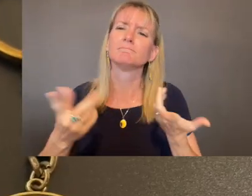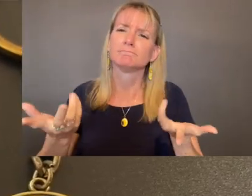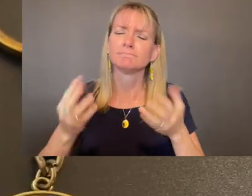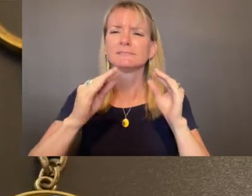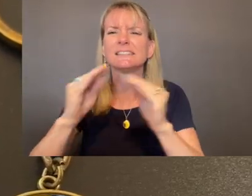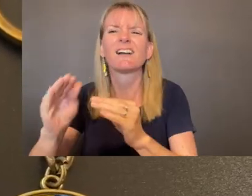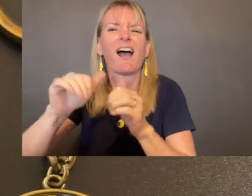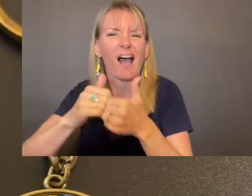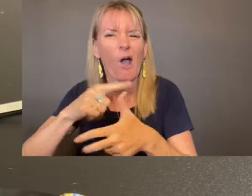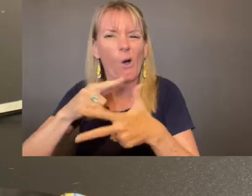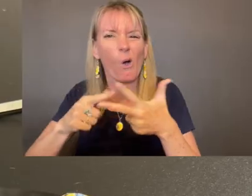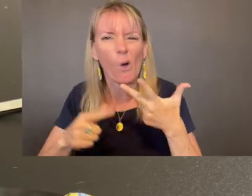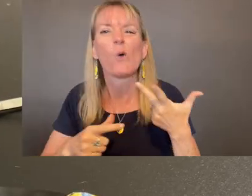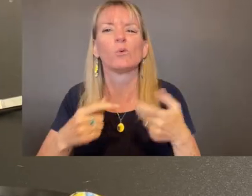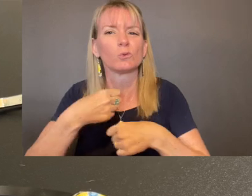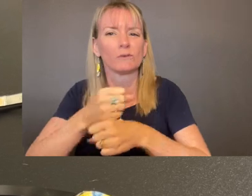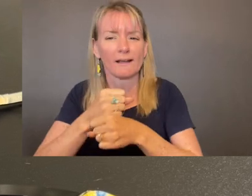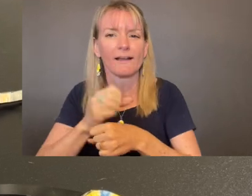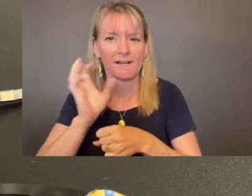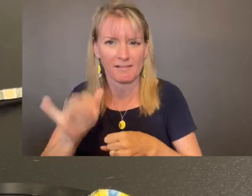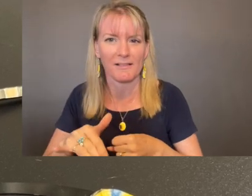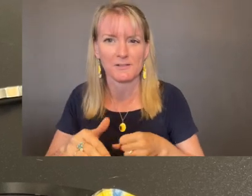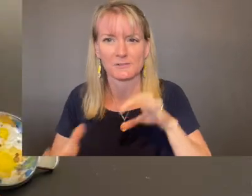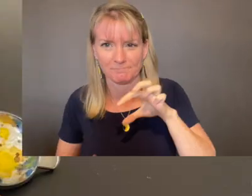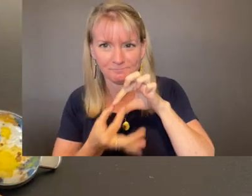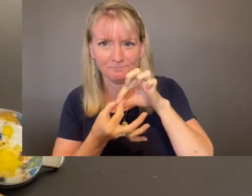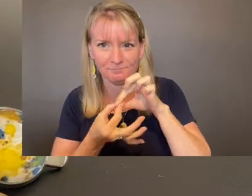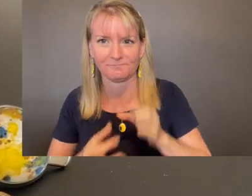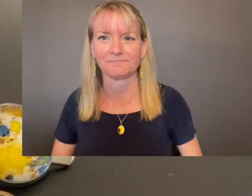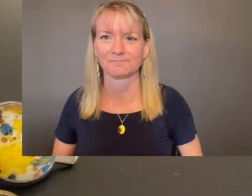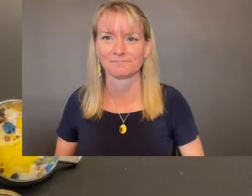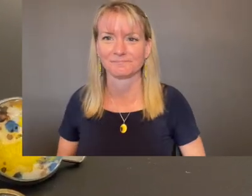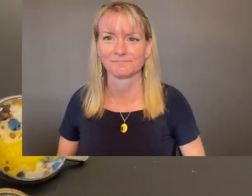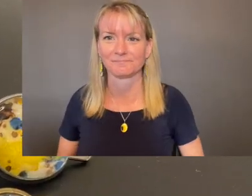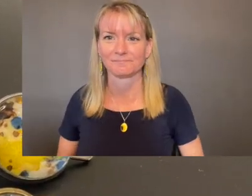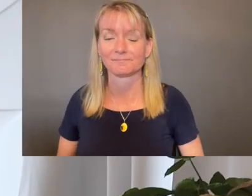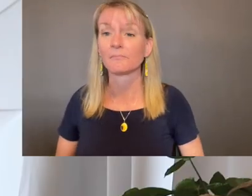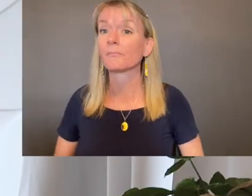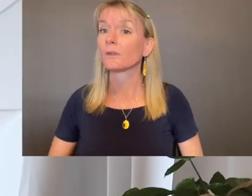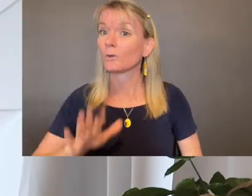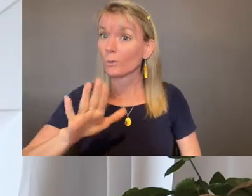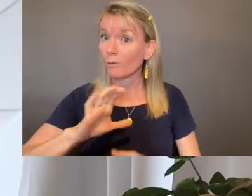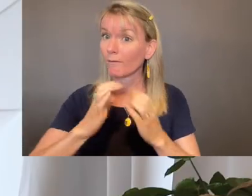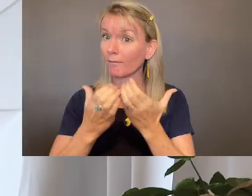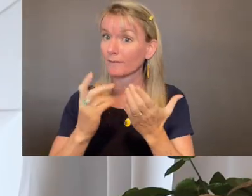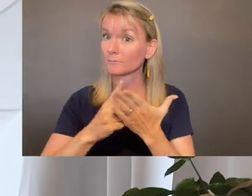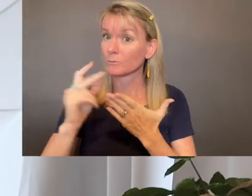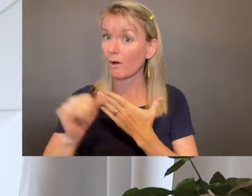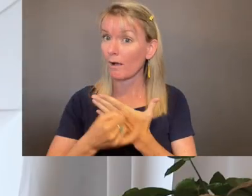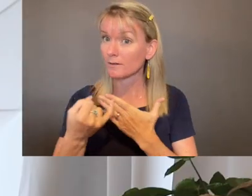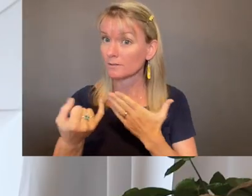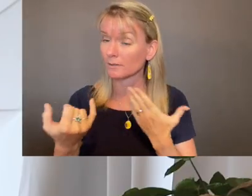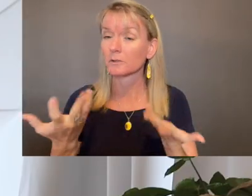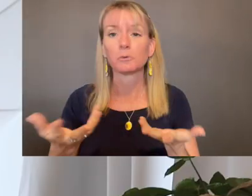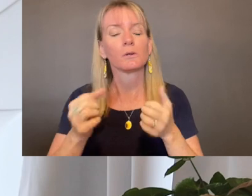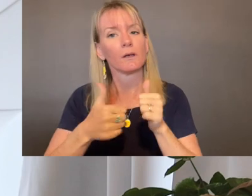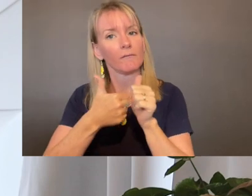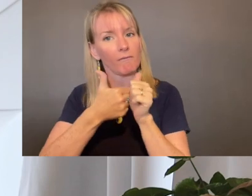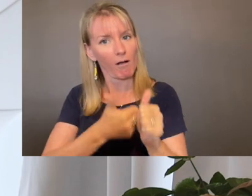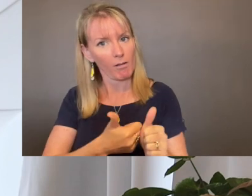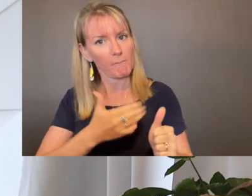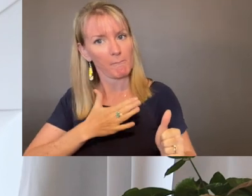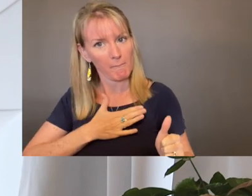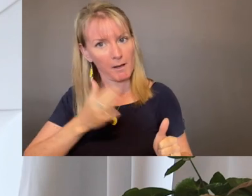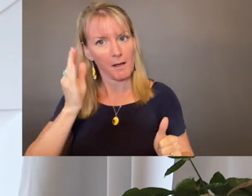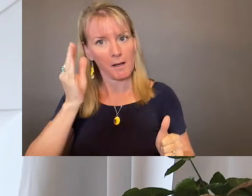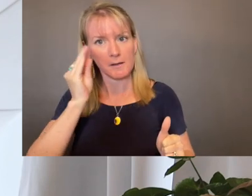several different methods on how to create these accessories. For your class project feel free to